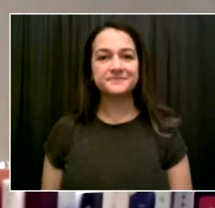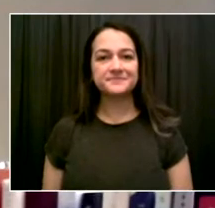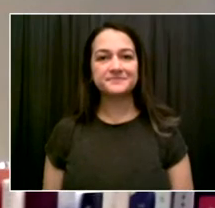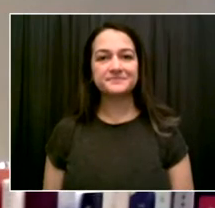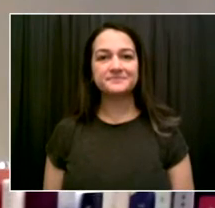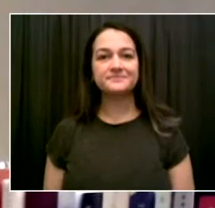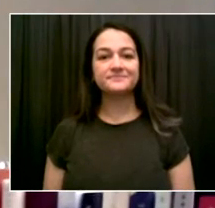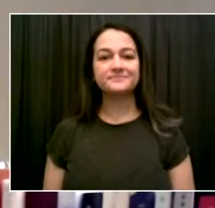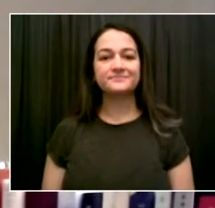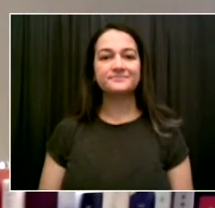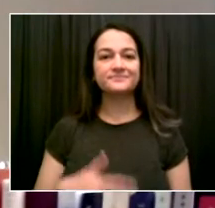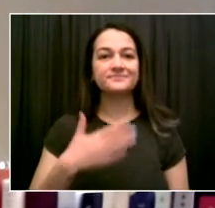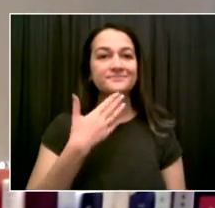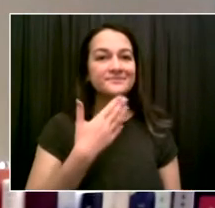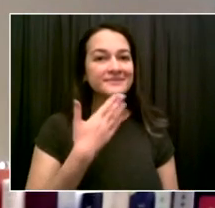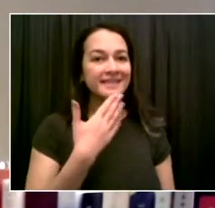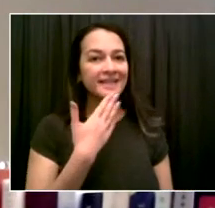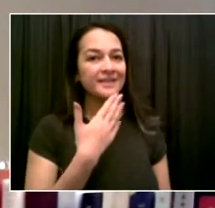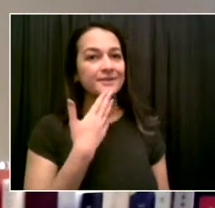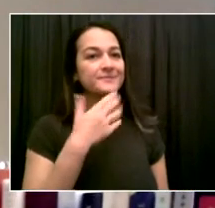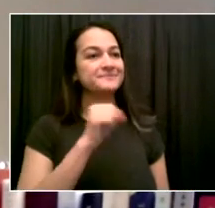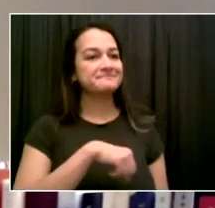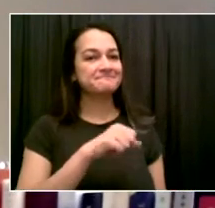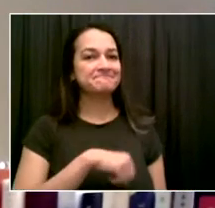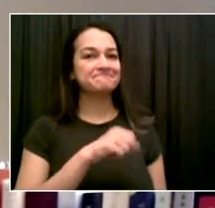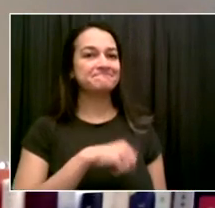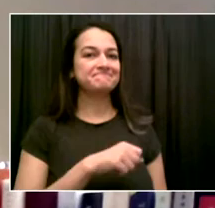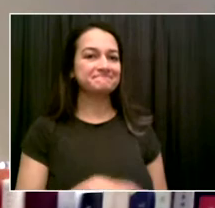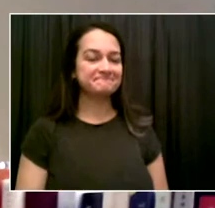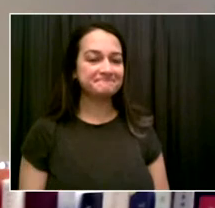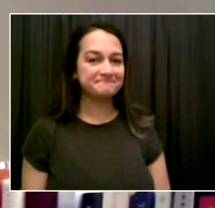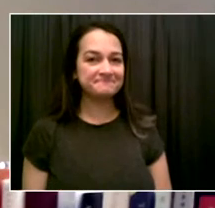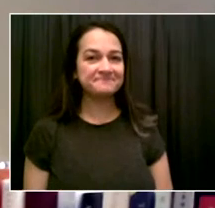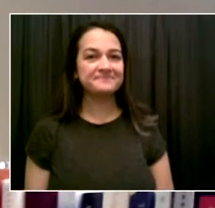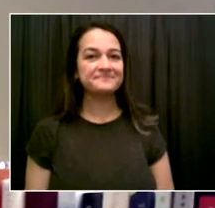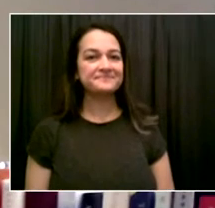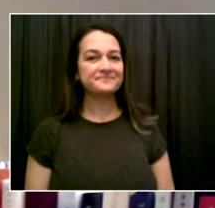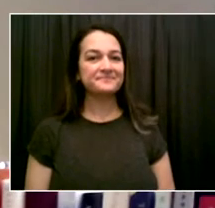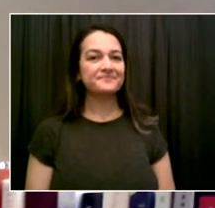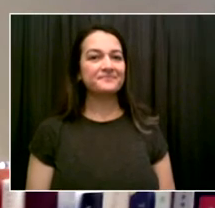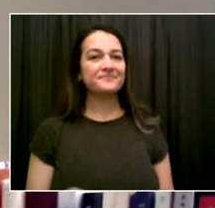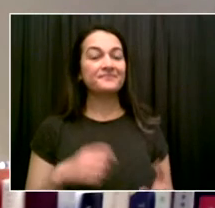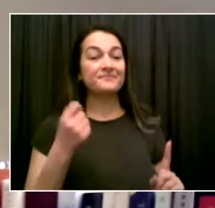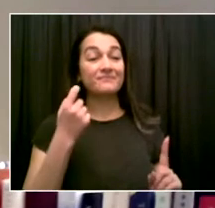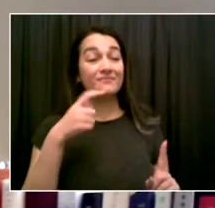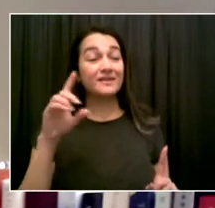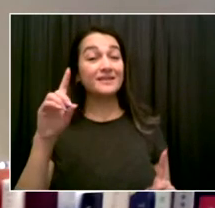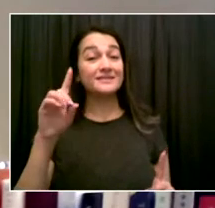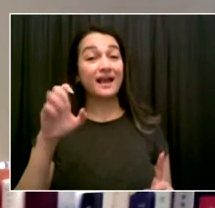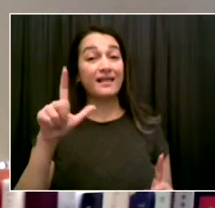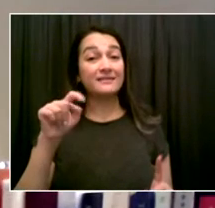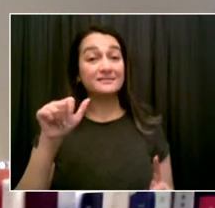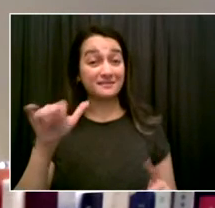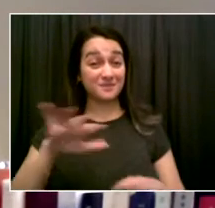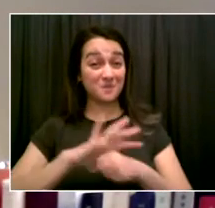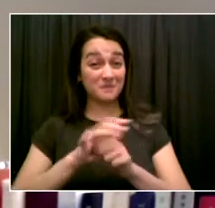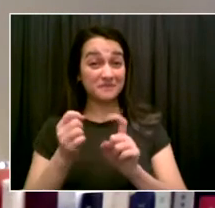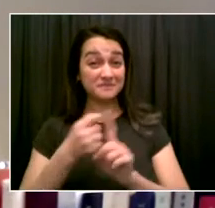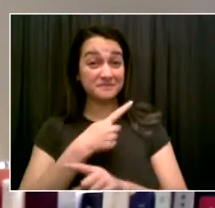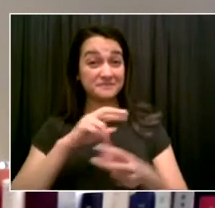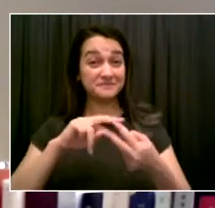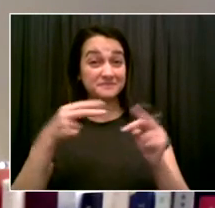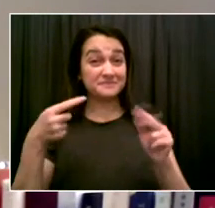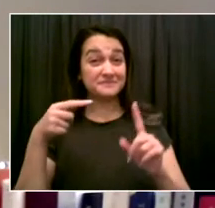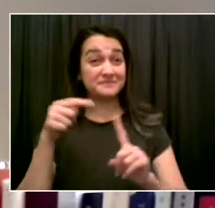is different. It is at least twice as infectious or contagious as early strains of the virus. And that means